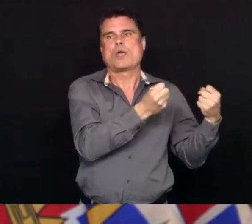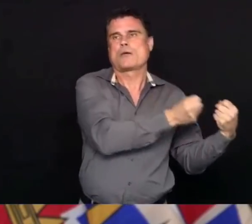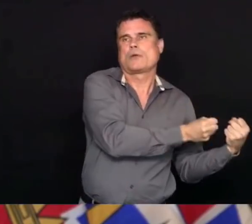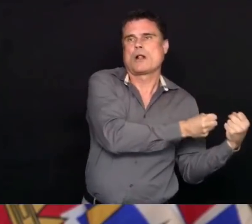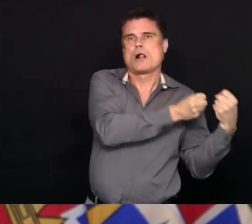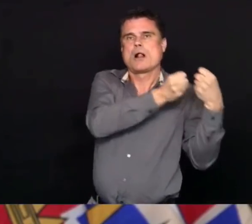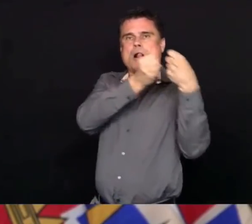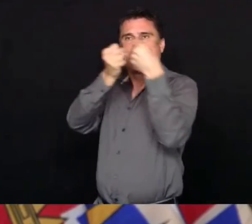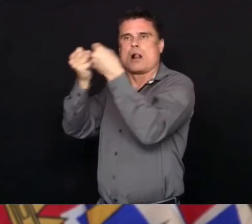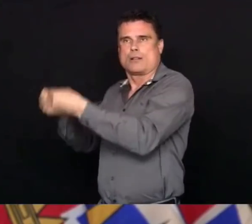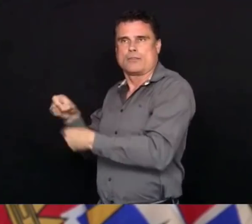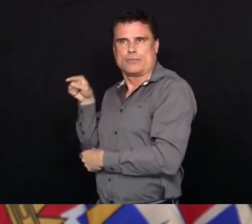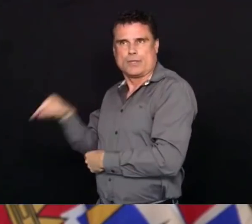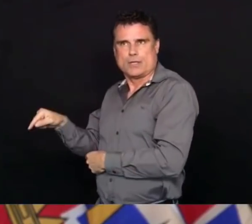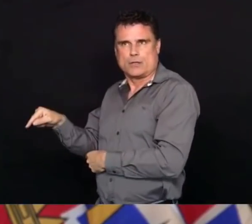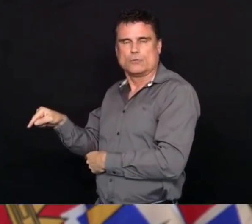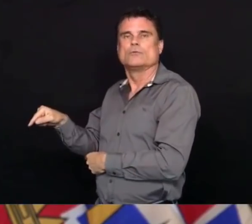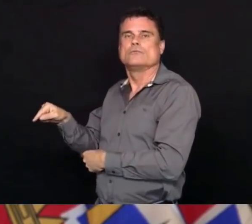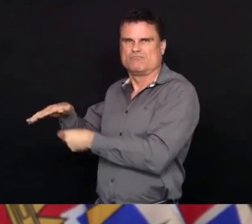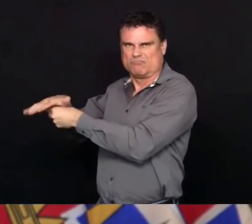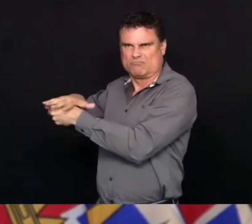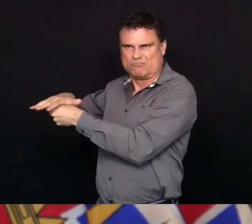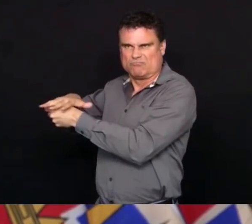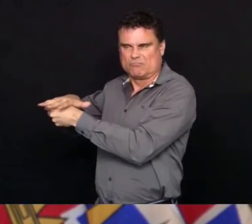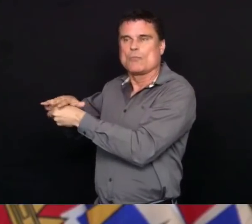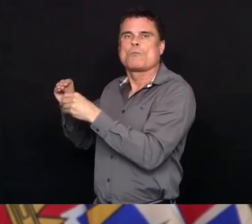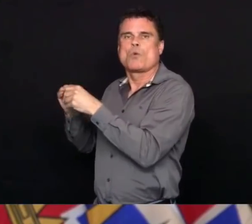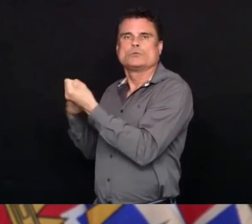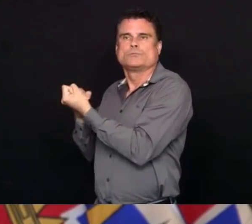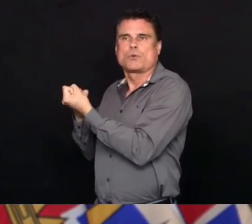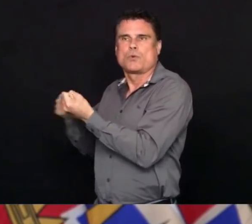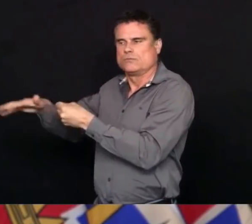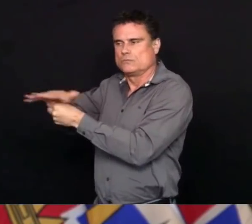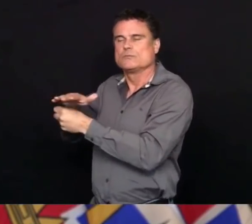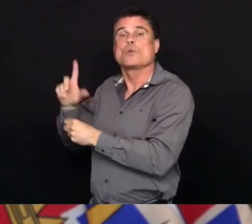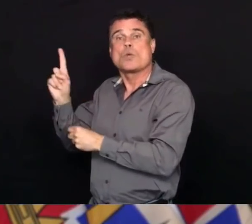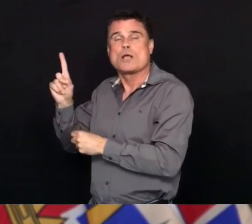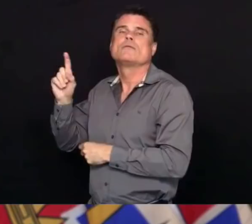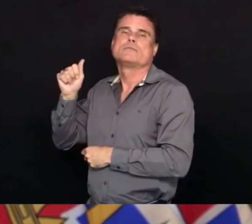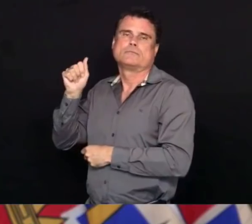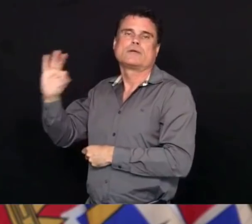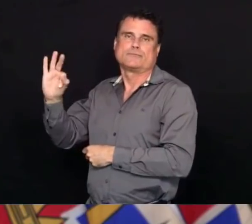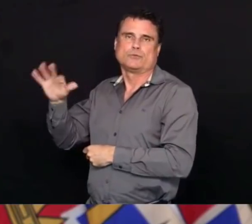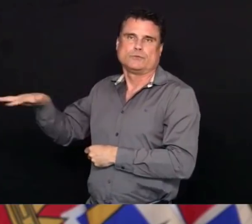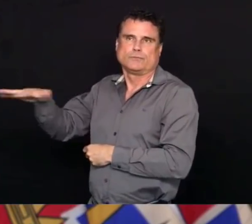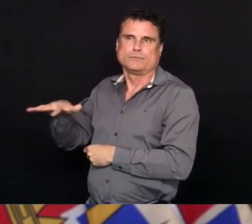for this ongoing and very concerning outbreak that we have at the Mission Correctional Facility.